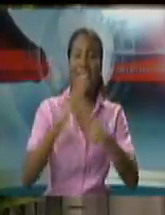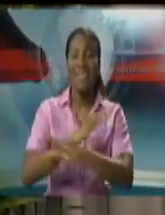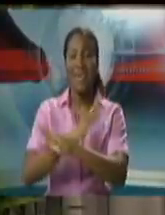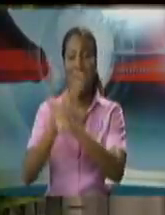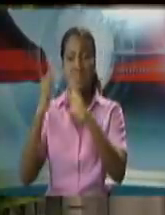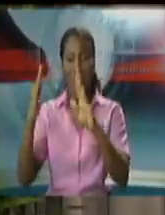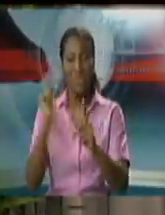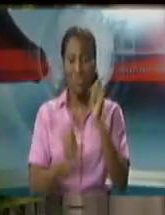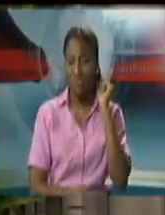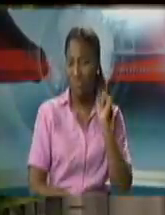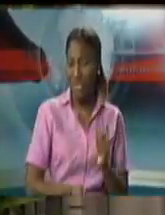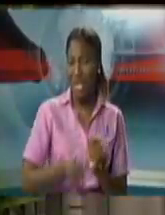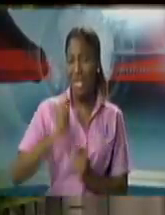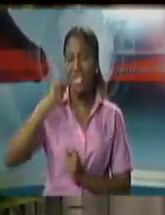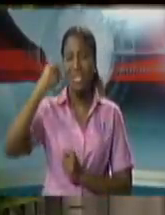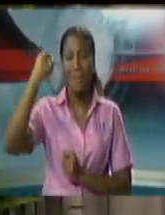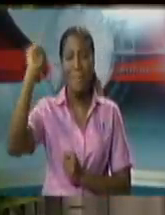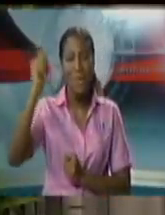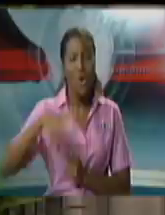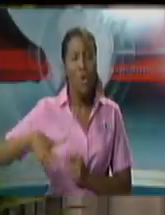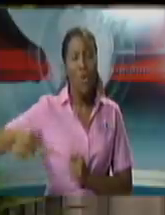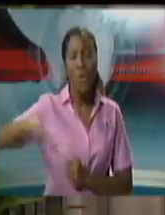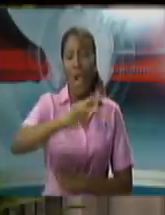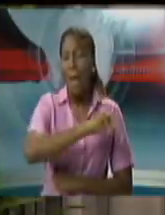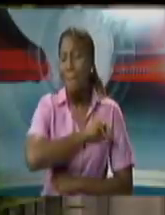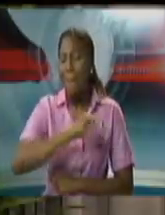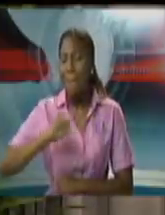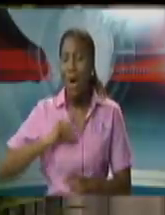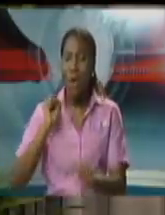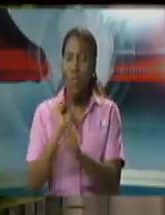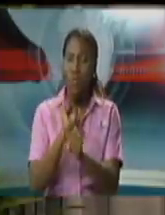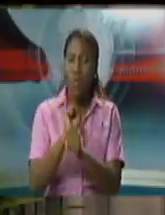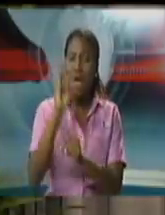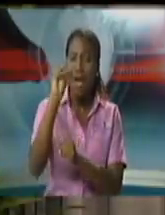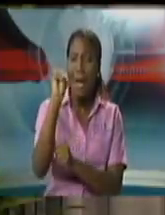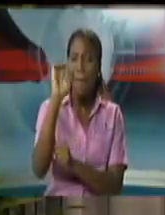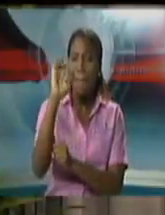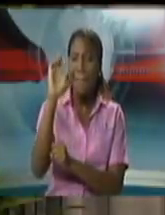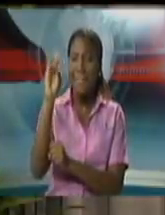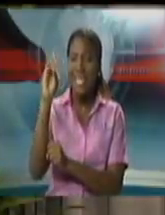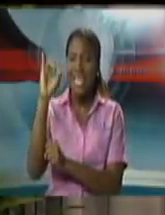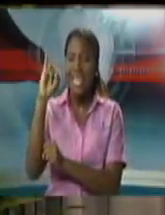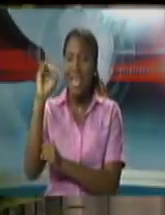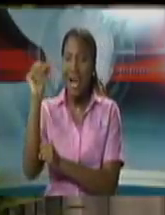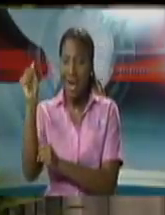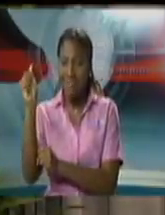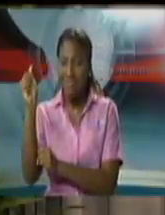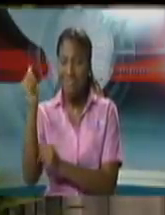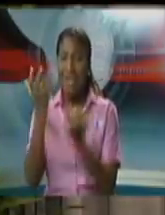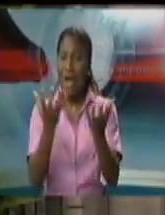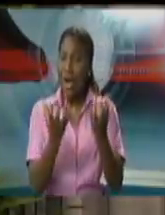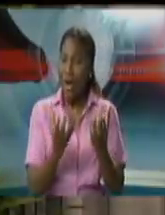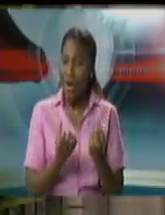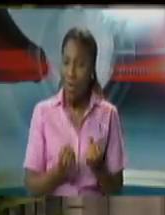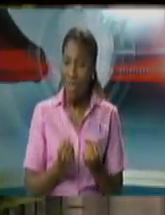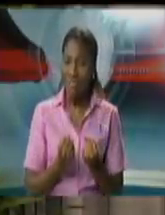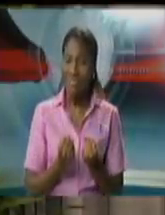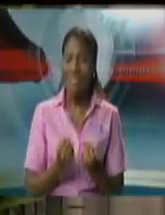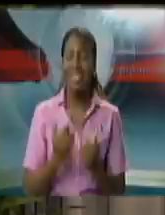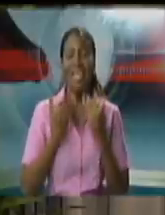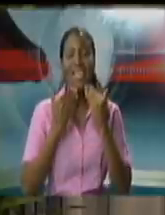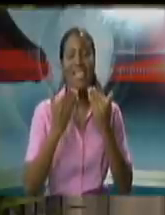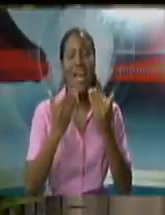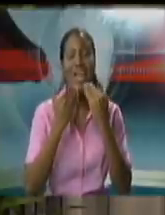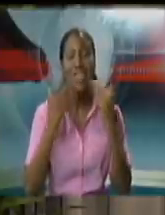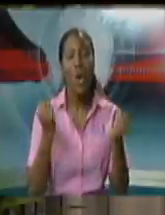to Trinidad and Tobago and to members of the media. I wish to express my sincere gratitude to